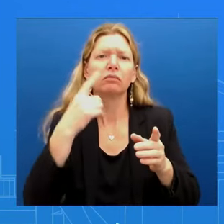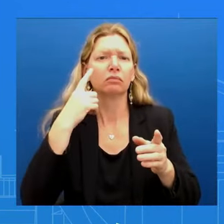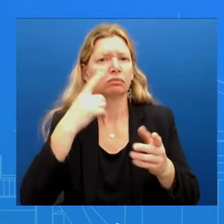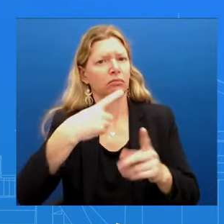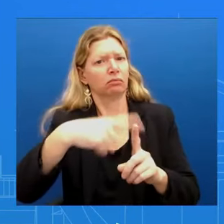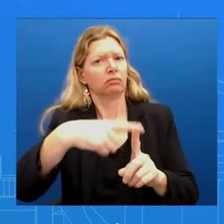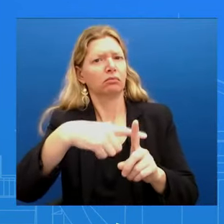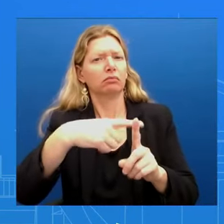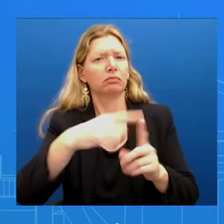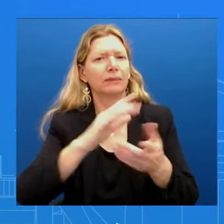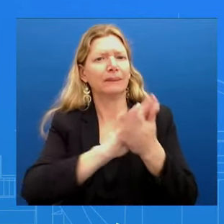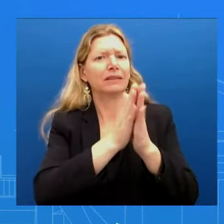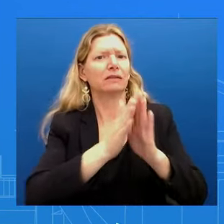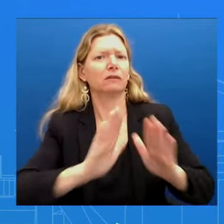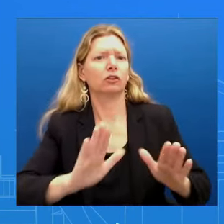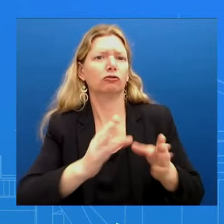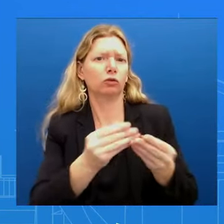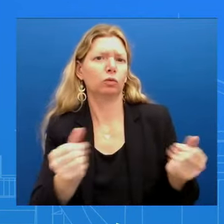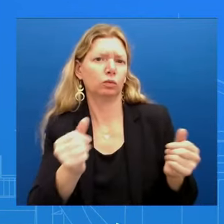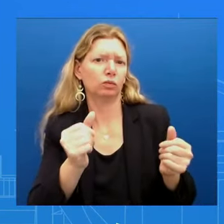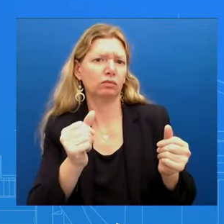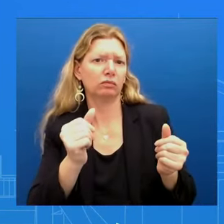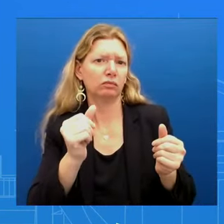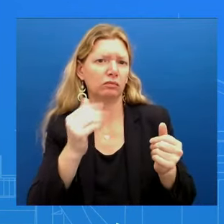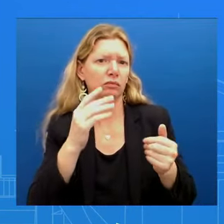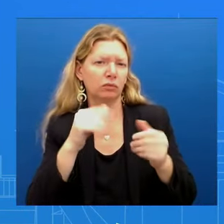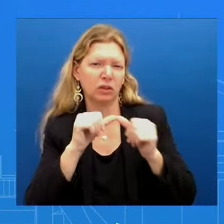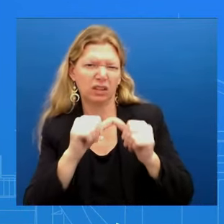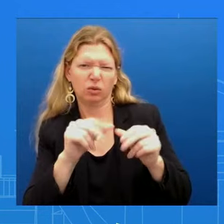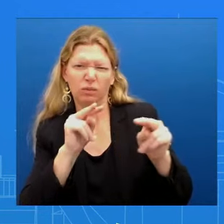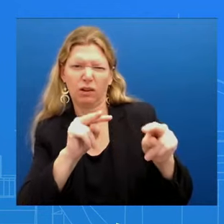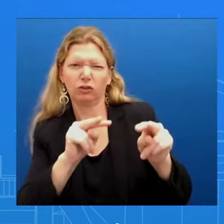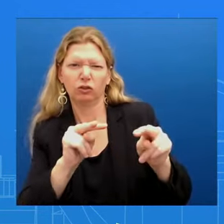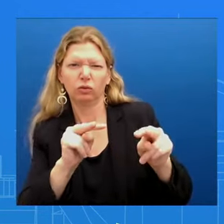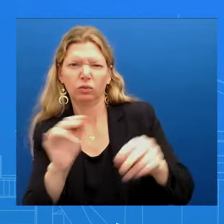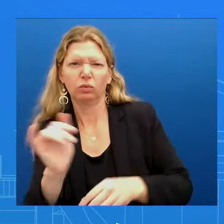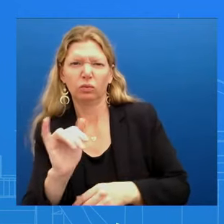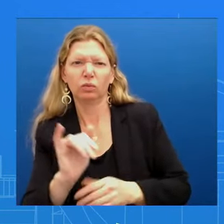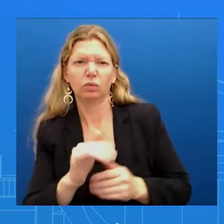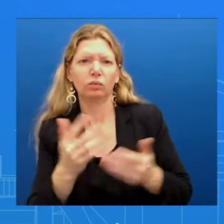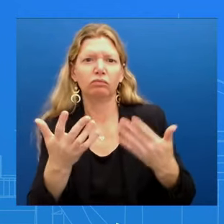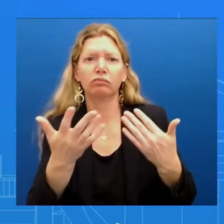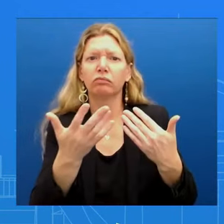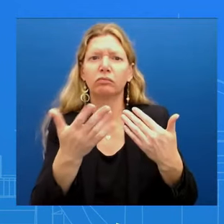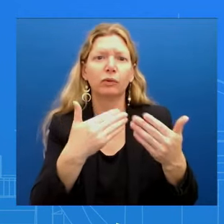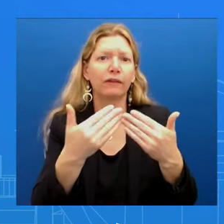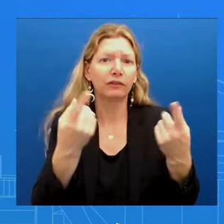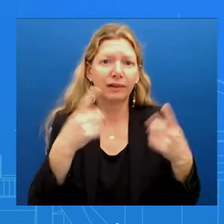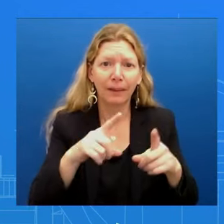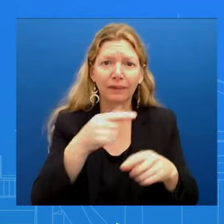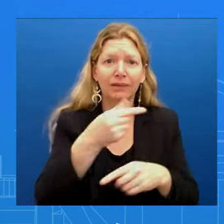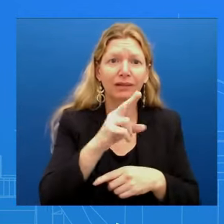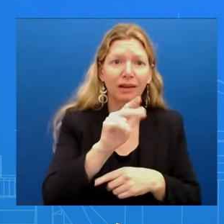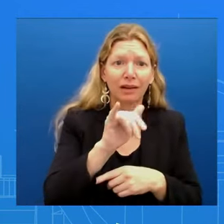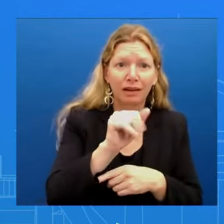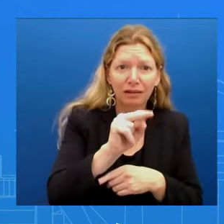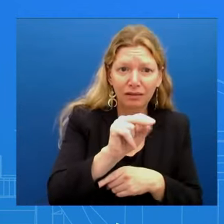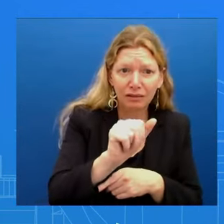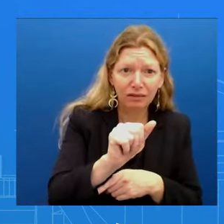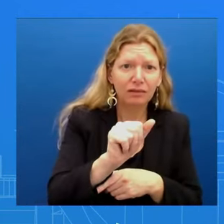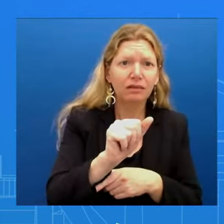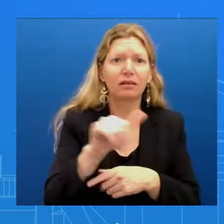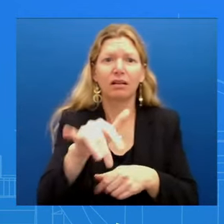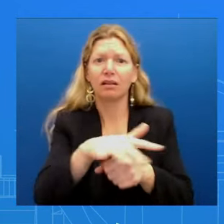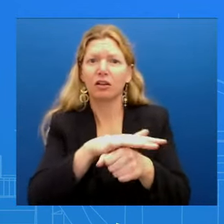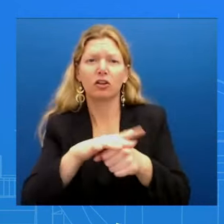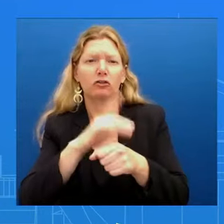remind that anything that we're doing down in Guyana or in that area is done purely for defensive purposes And on on